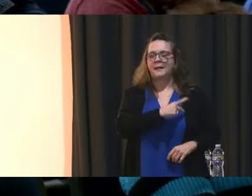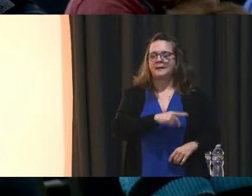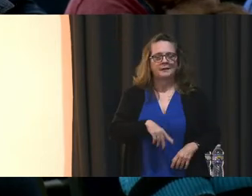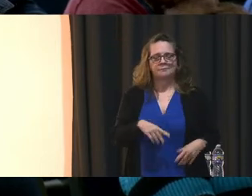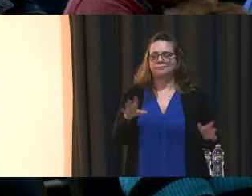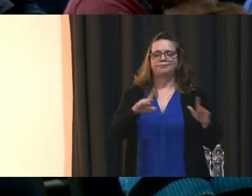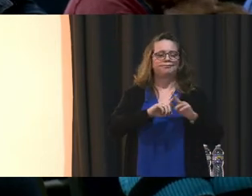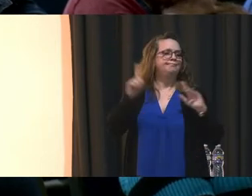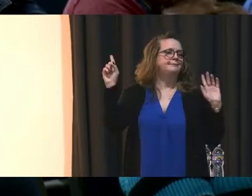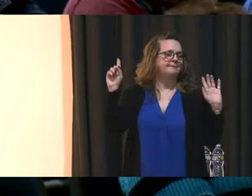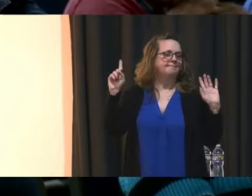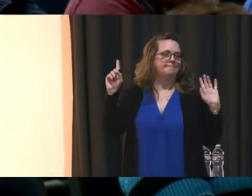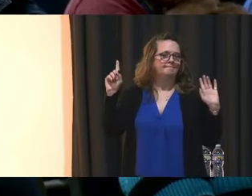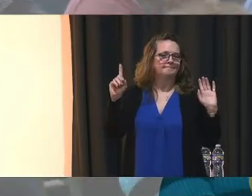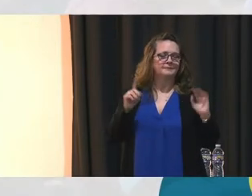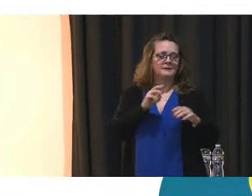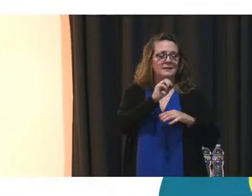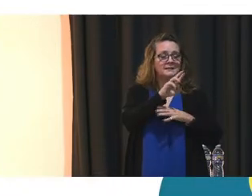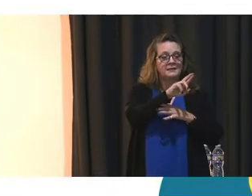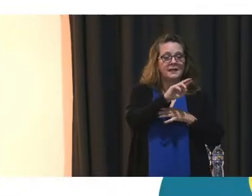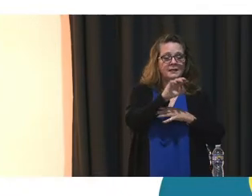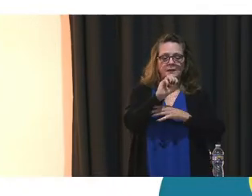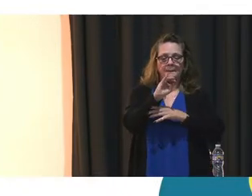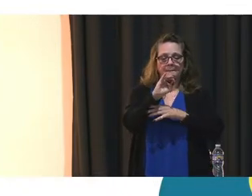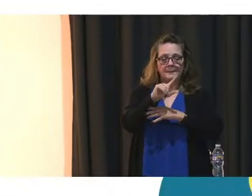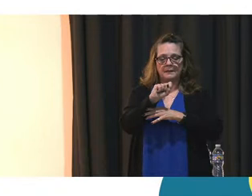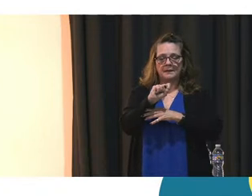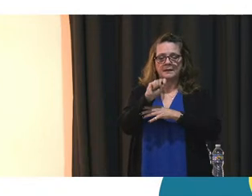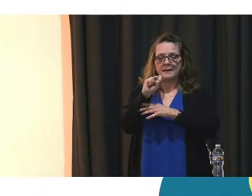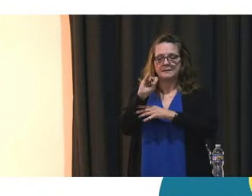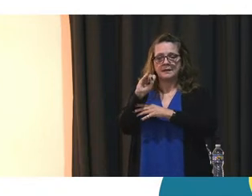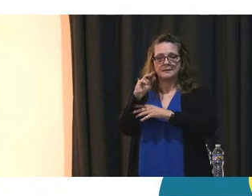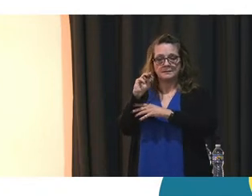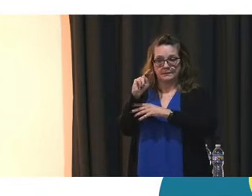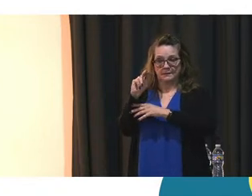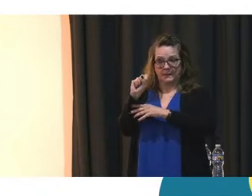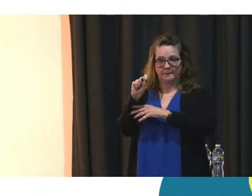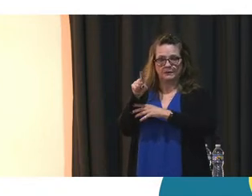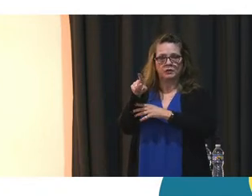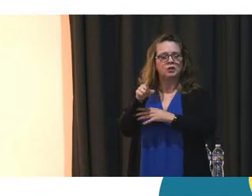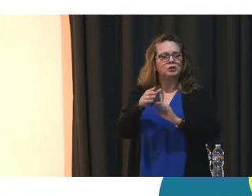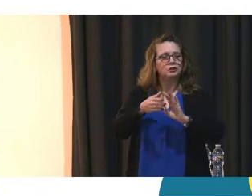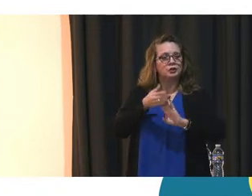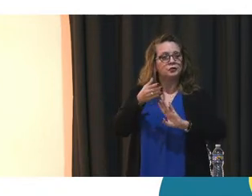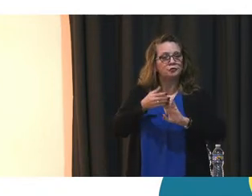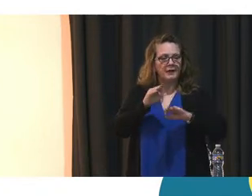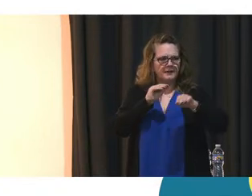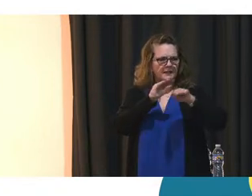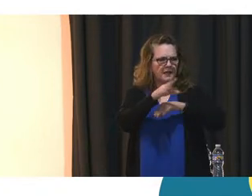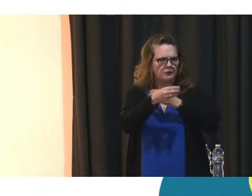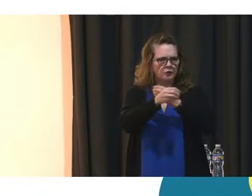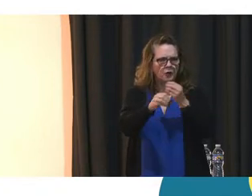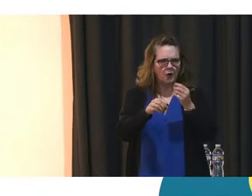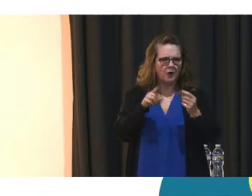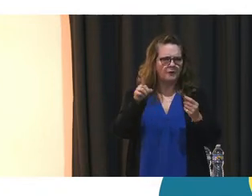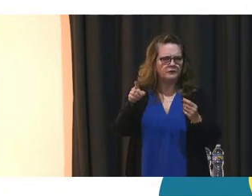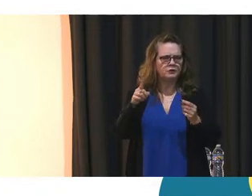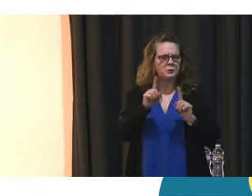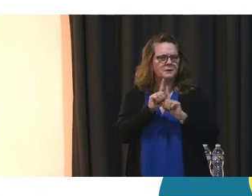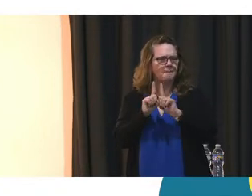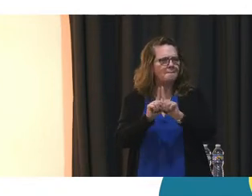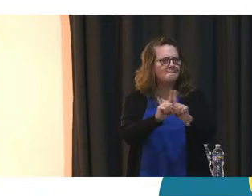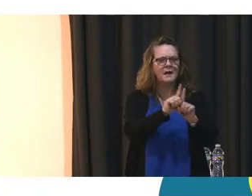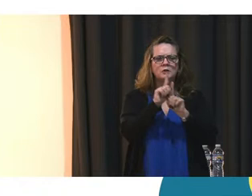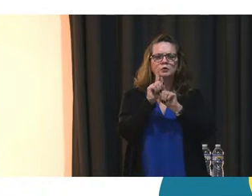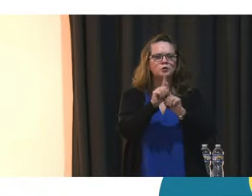I saw Dr. Amelia Simmons leave over this summer. She ran the counseling office, and she was a mentor, and